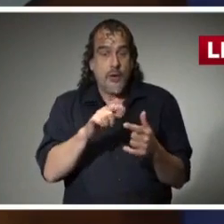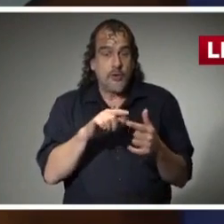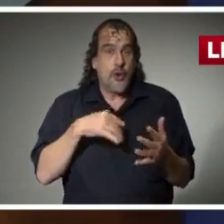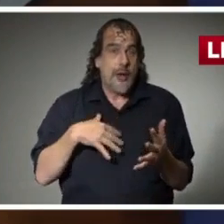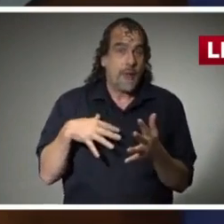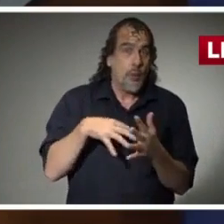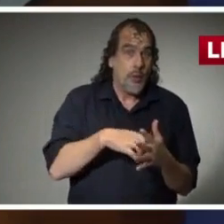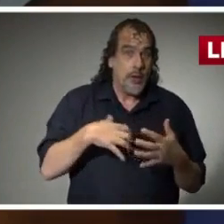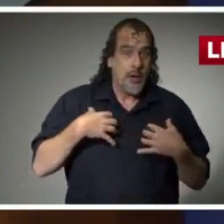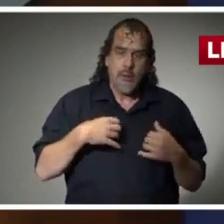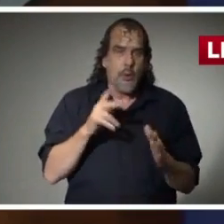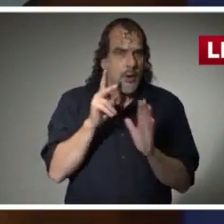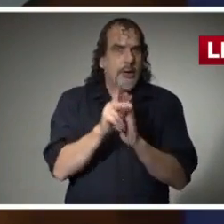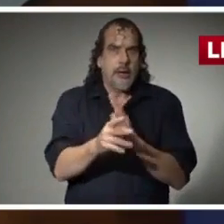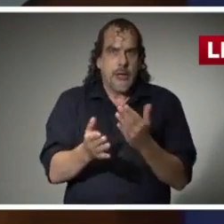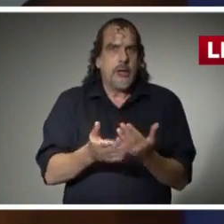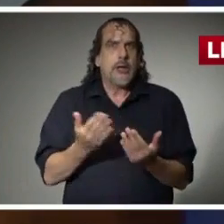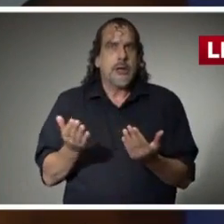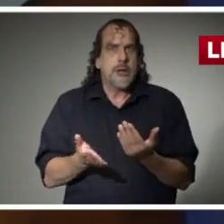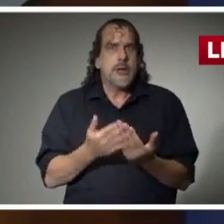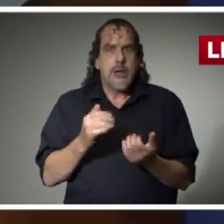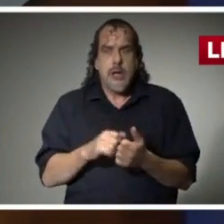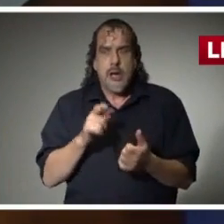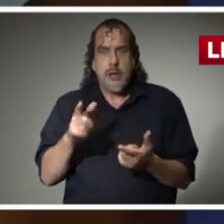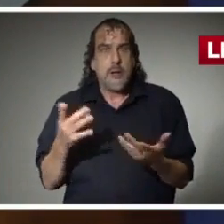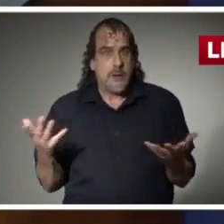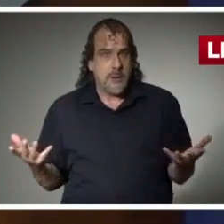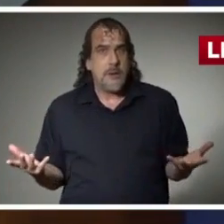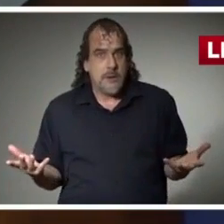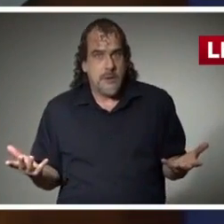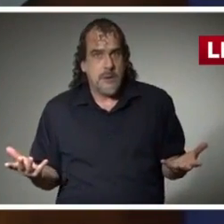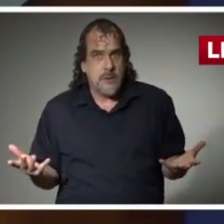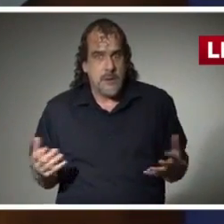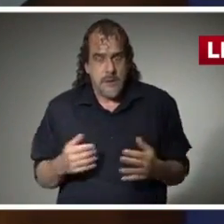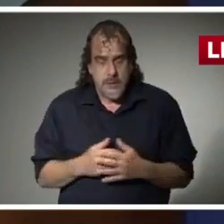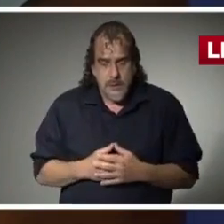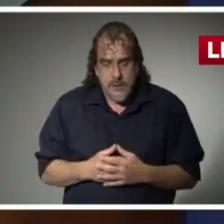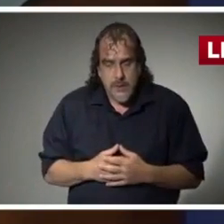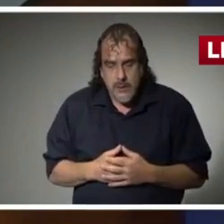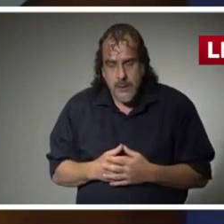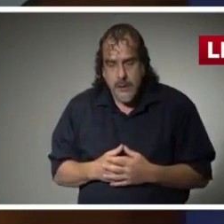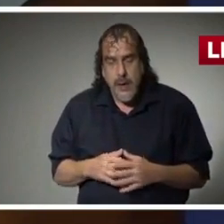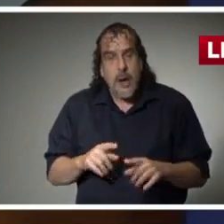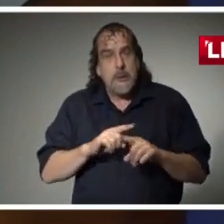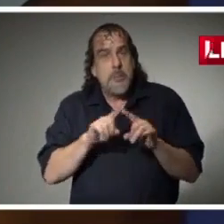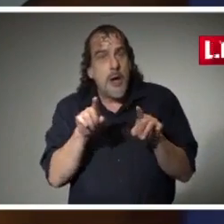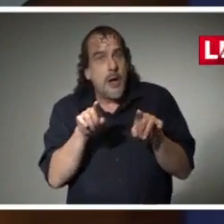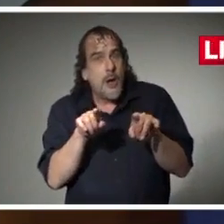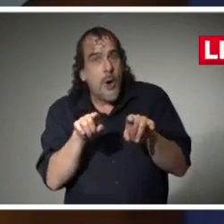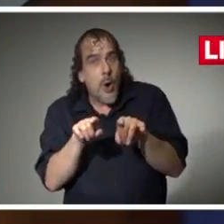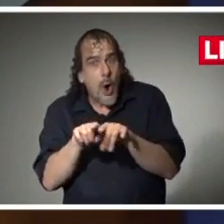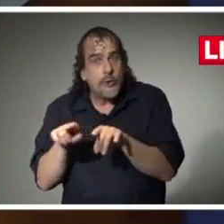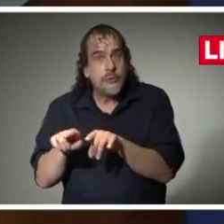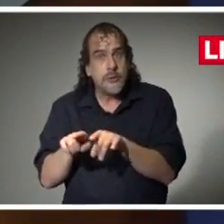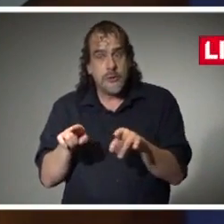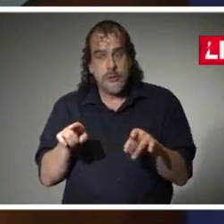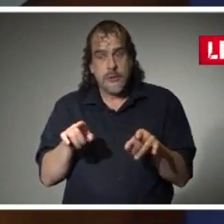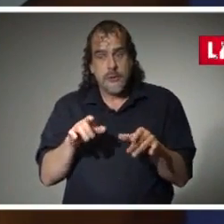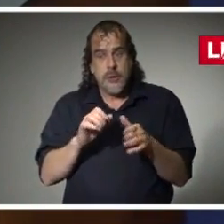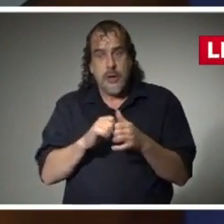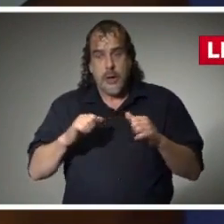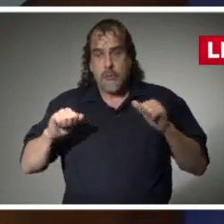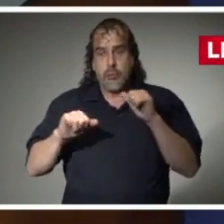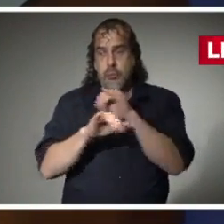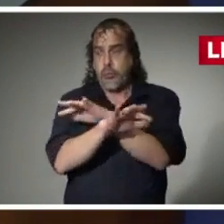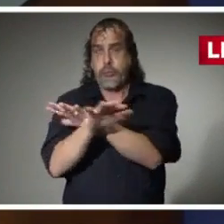compromised immune systems and those who have pre-existing conditions. But it is also has transmission